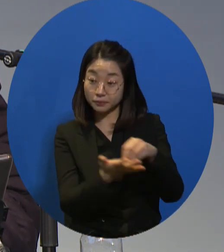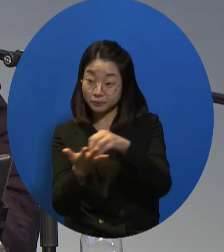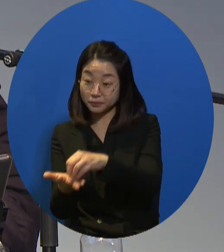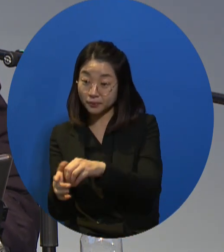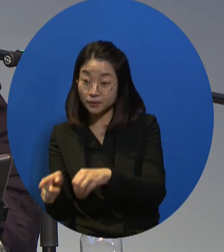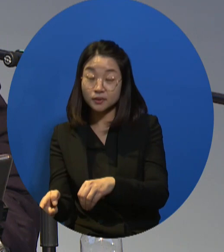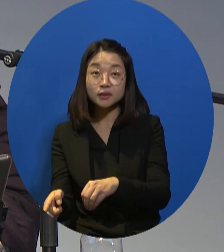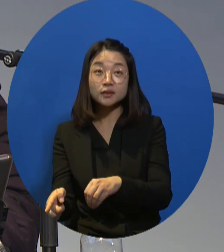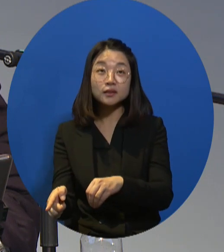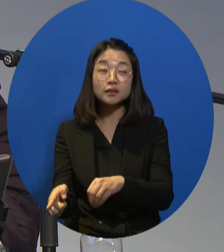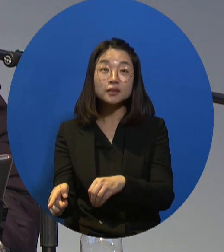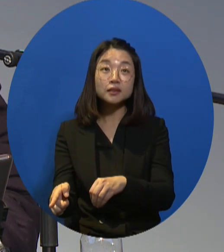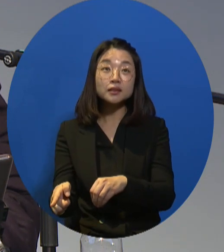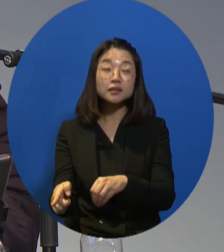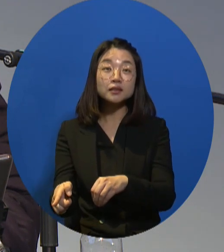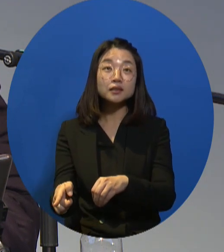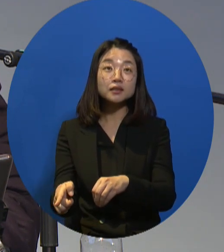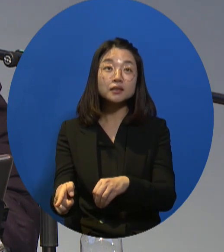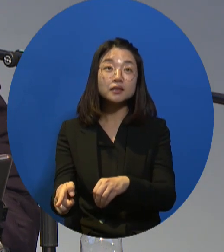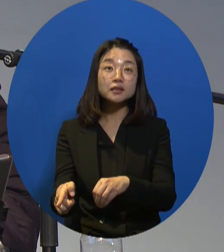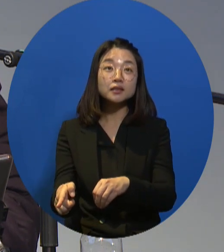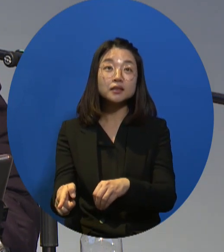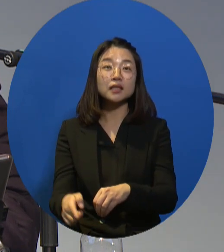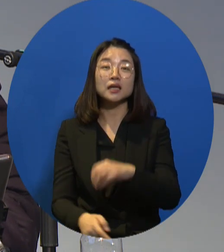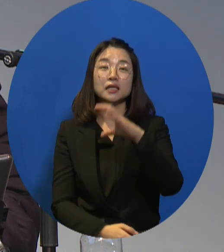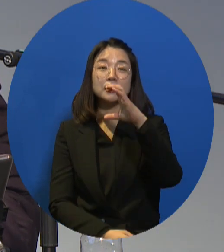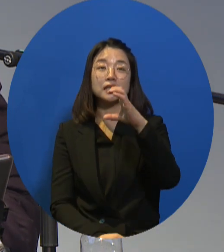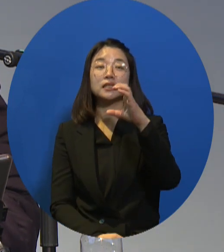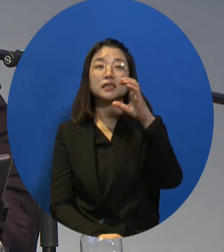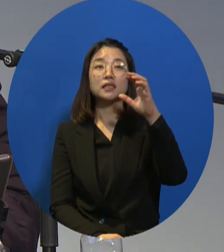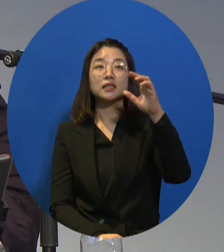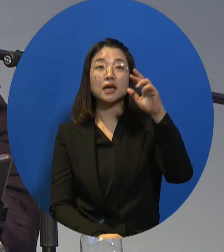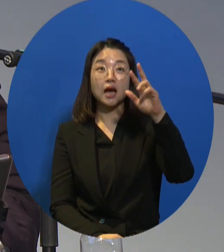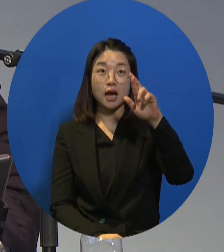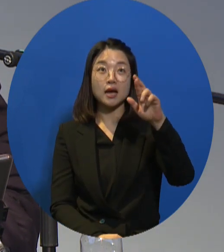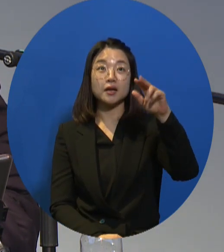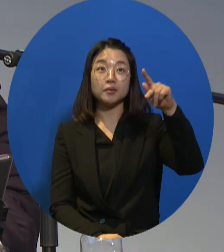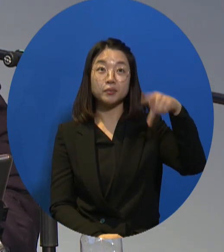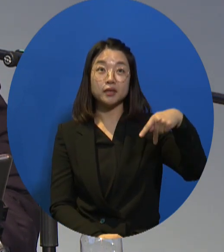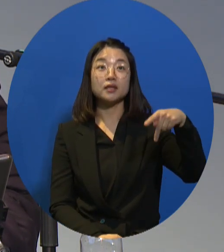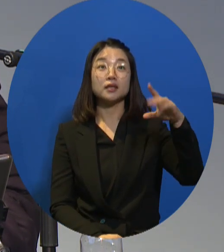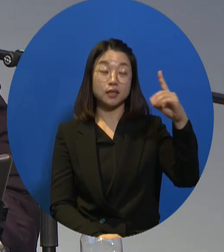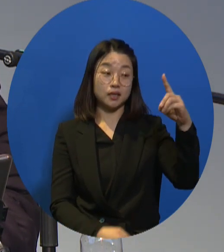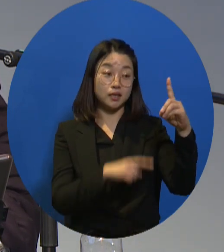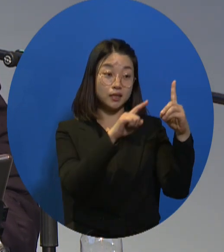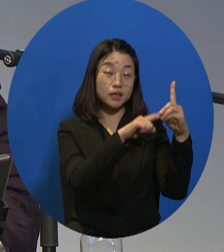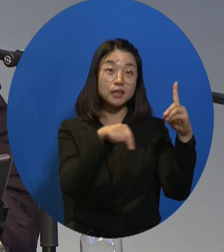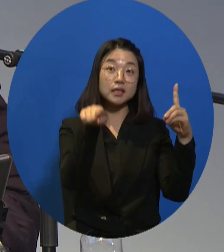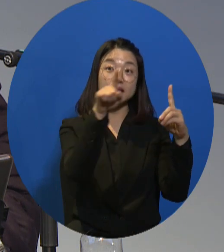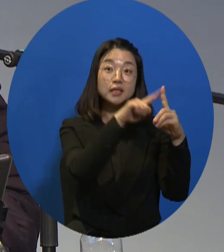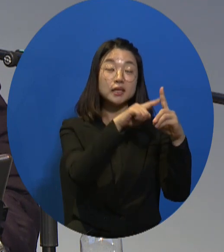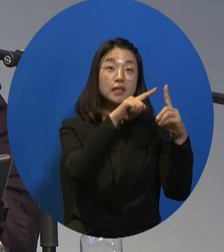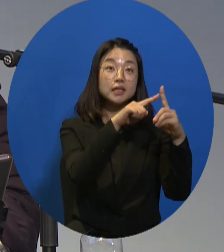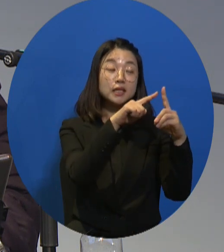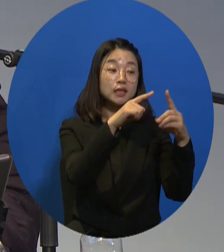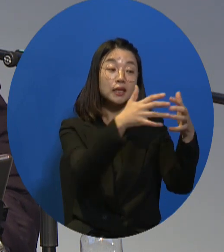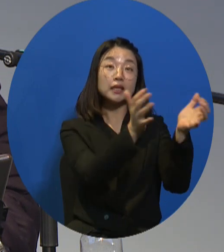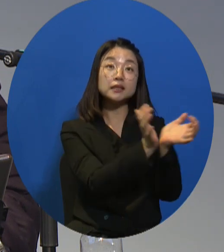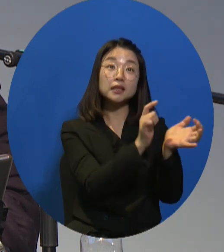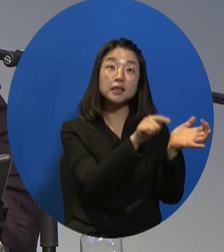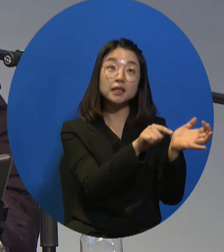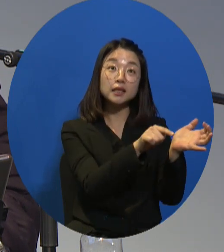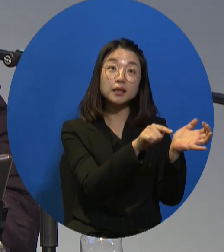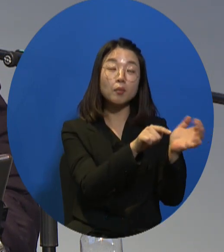program for the severely disabled persons, they actually participate in promoting CRPD, the